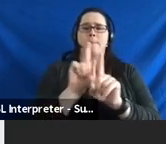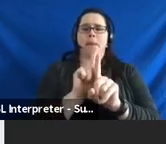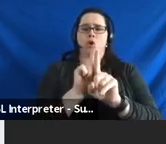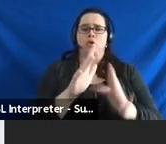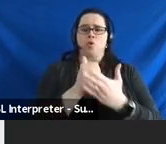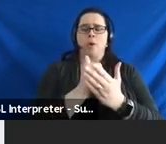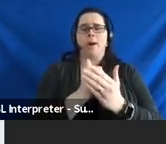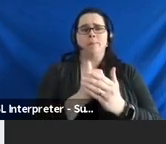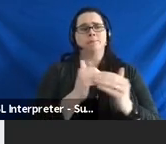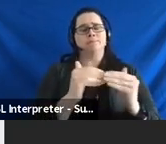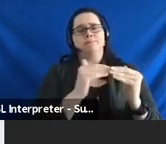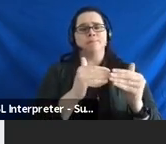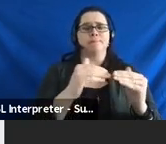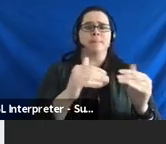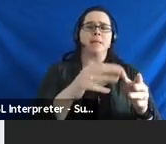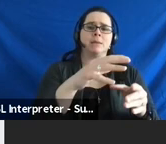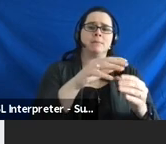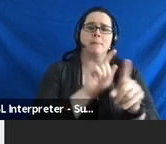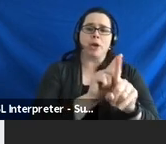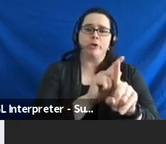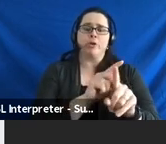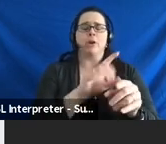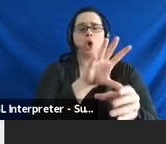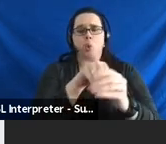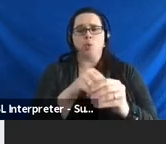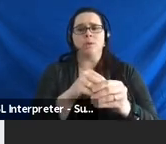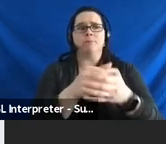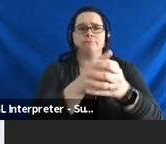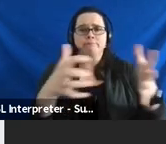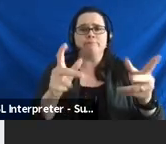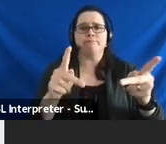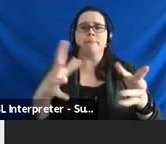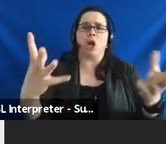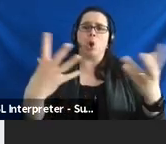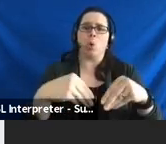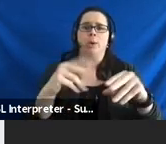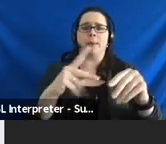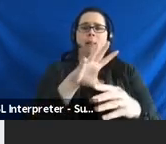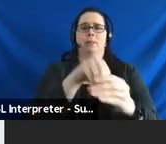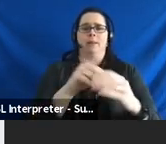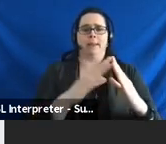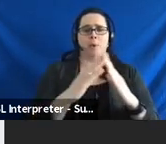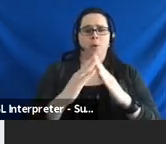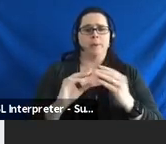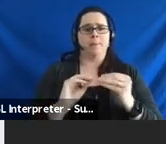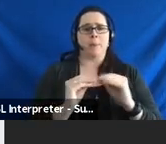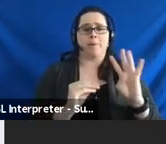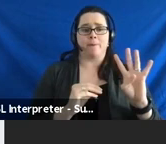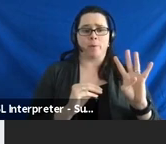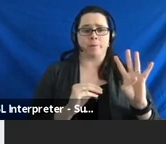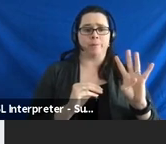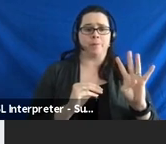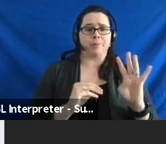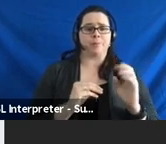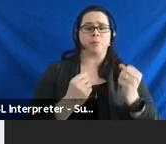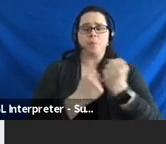increase the inclusion of getting out in the community. that our next activity support the